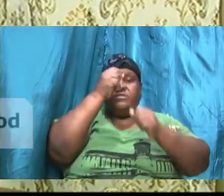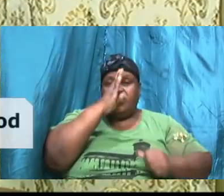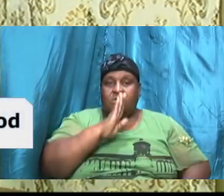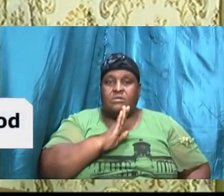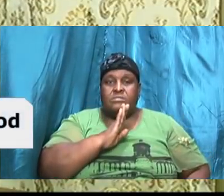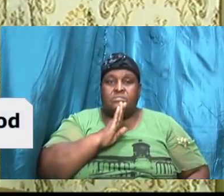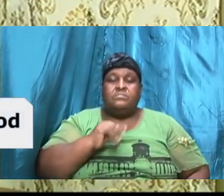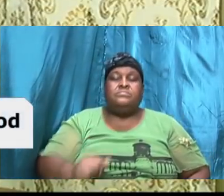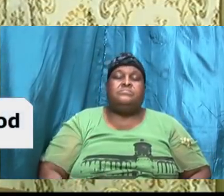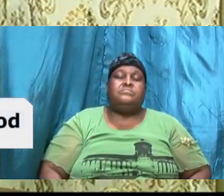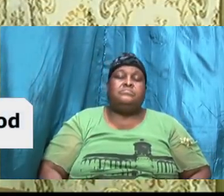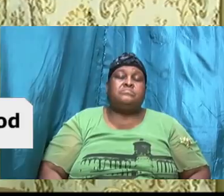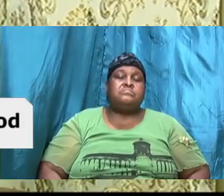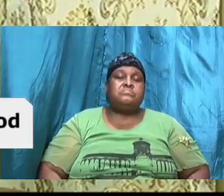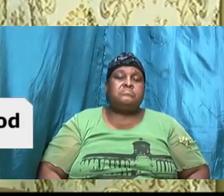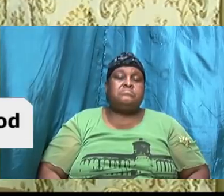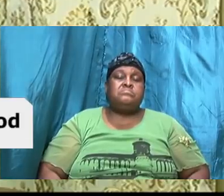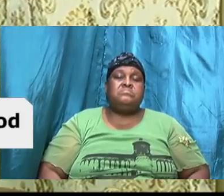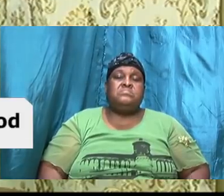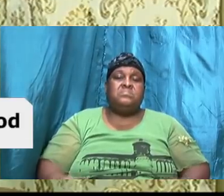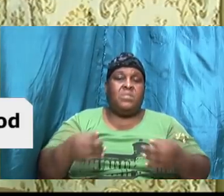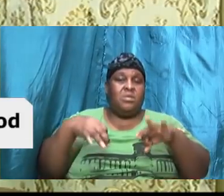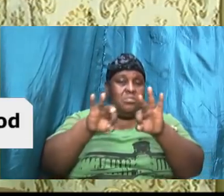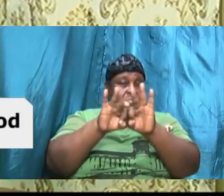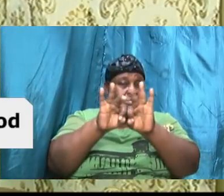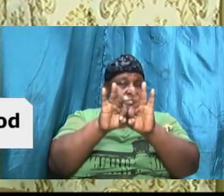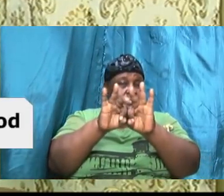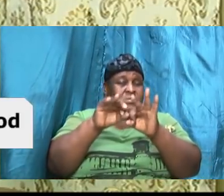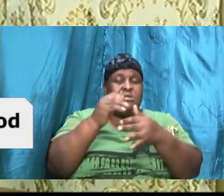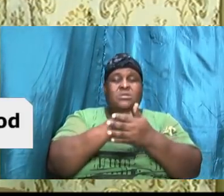it's extremely important. Sometimes we talk about the will of God.